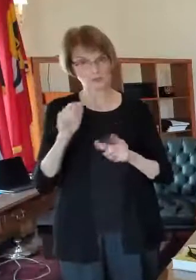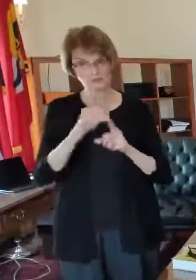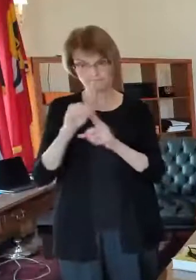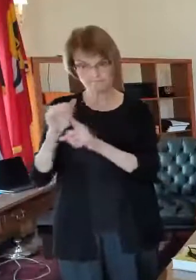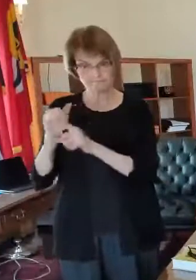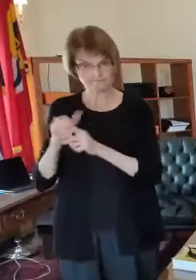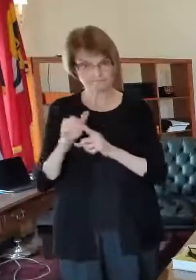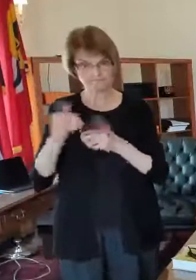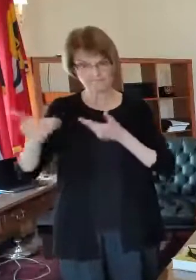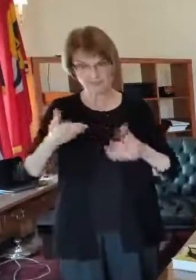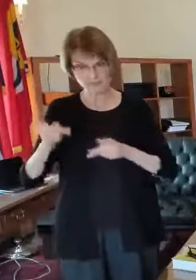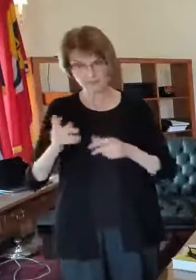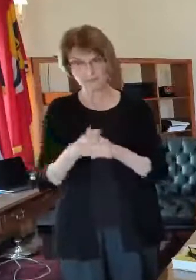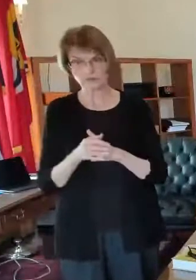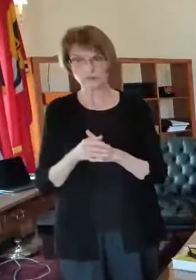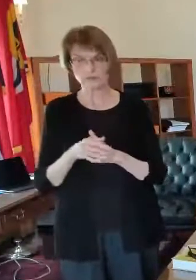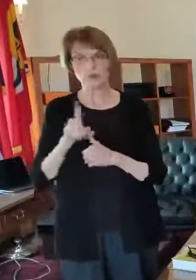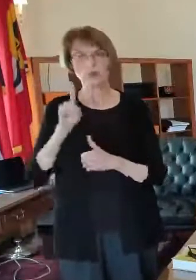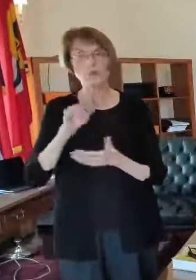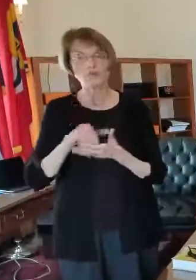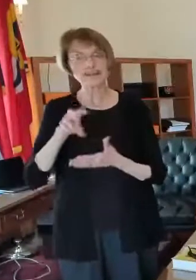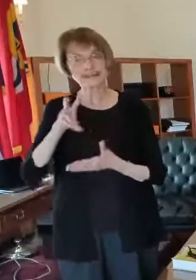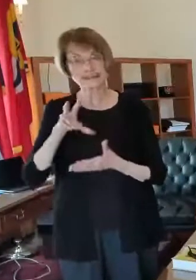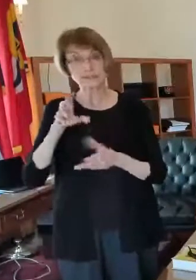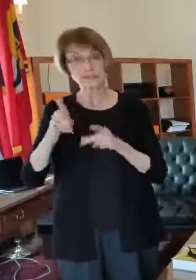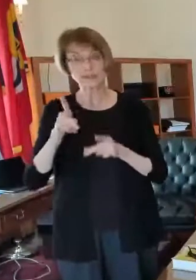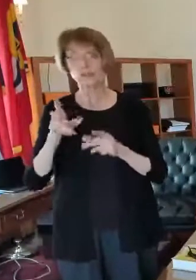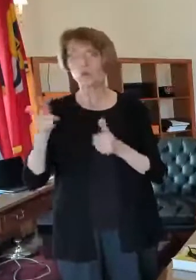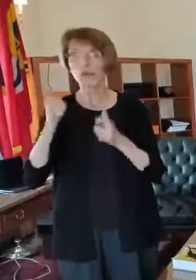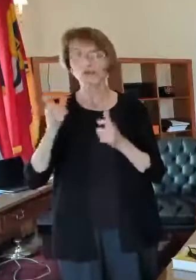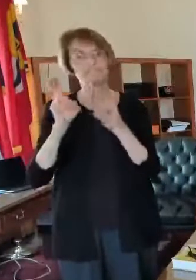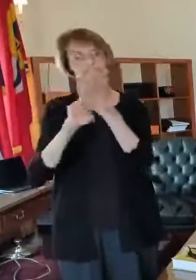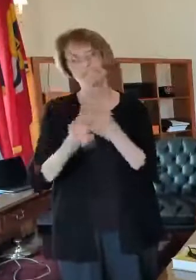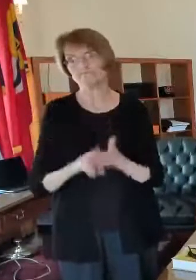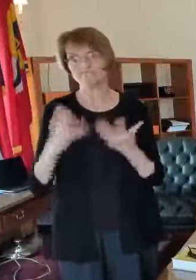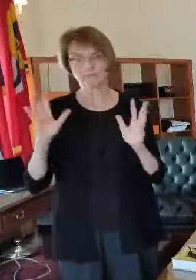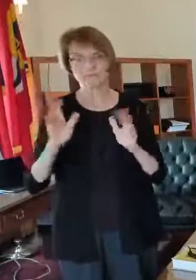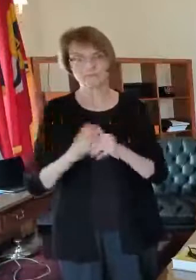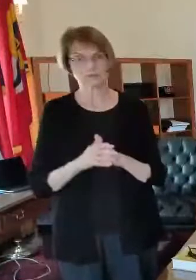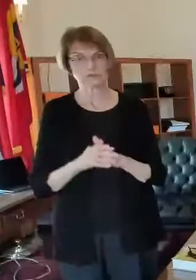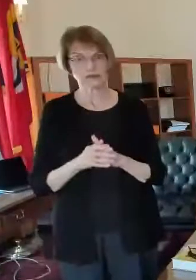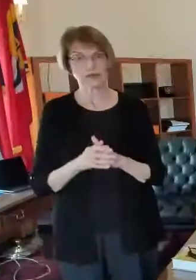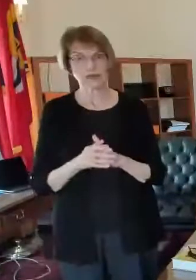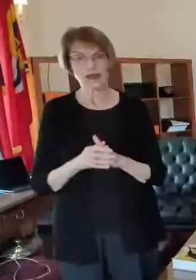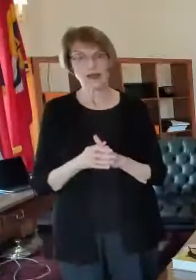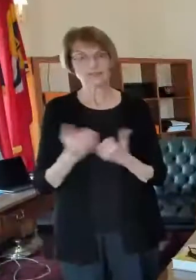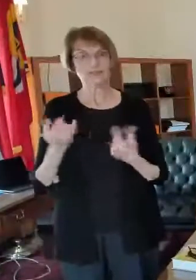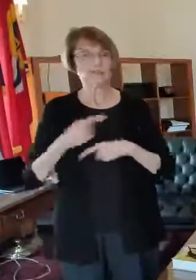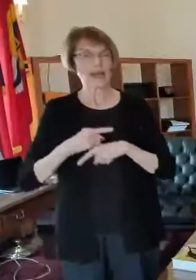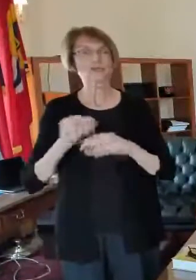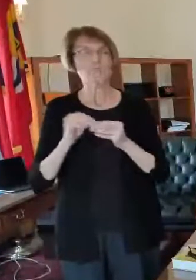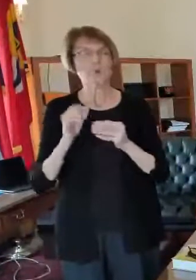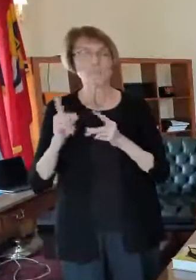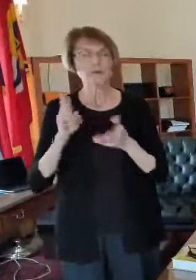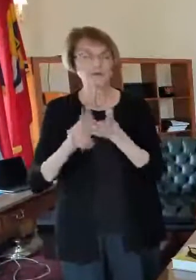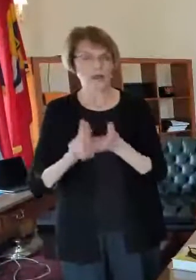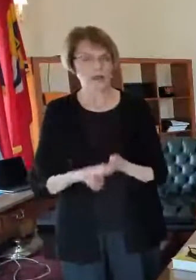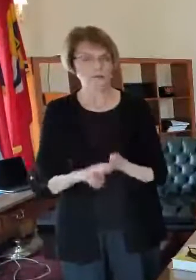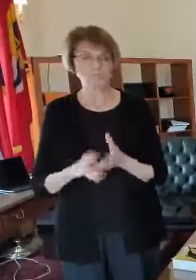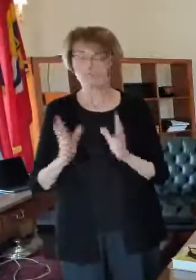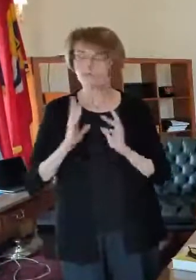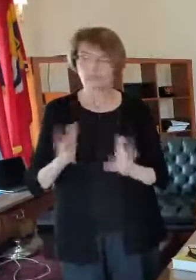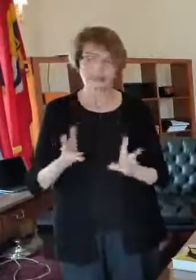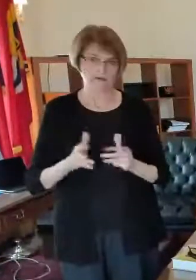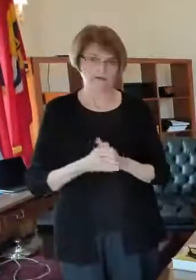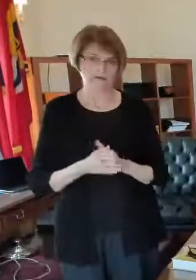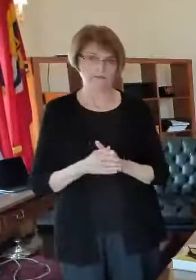what we had about 1600 people sign up very quickly now they're likely there's still some people signing up today which is which is fine